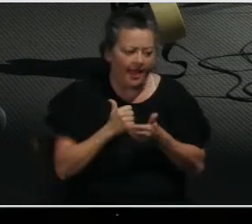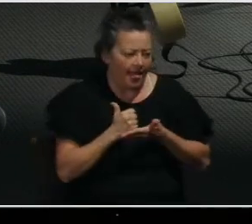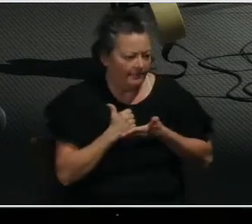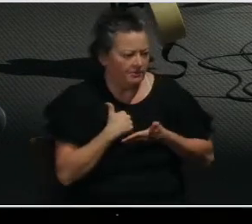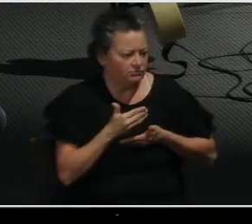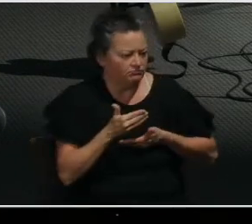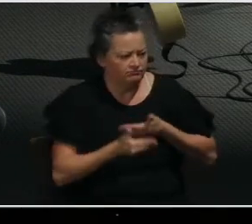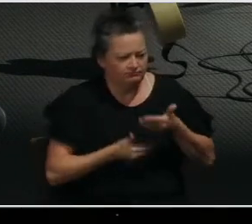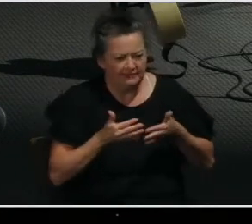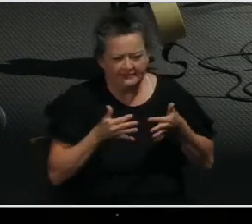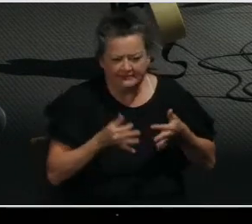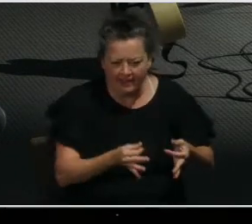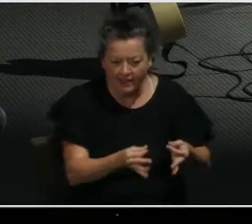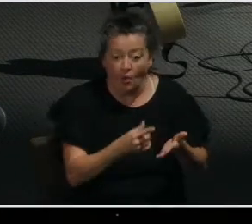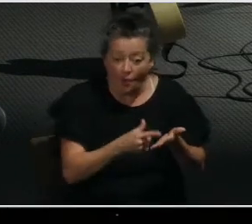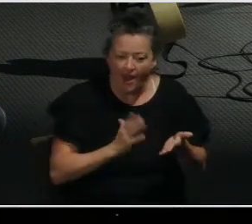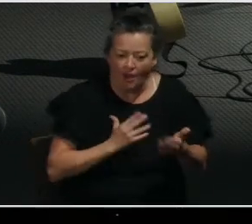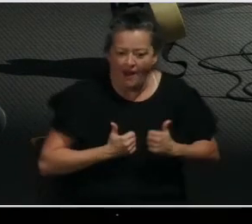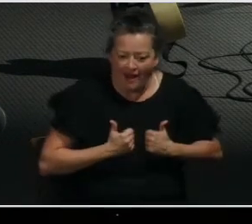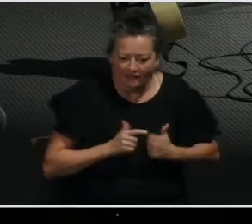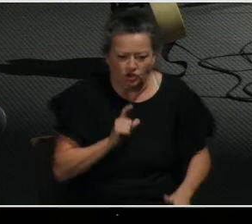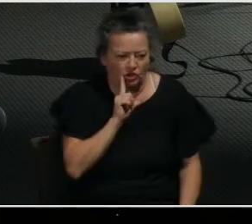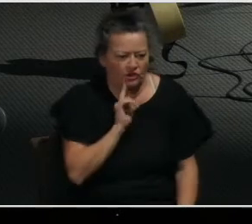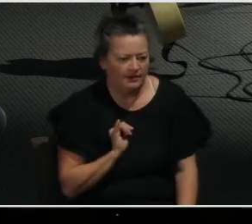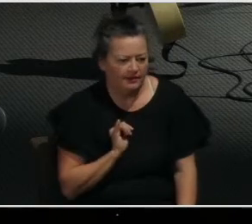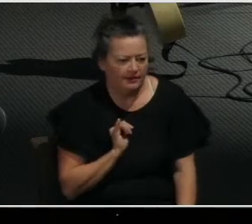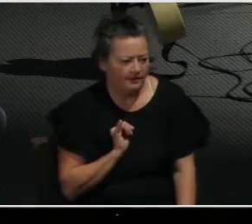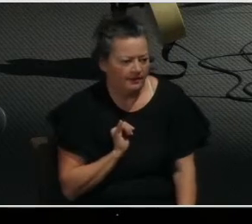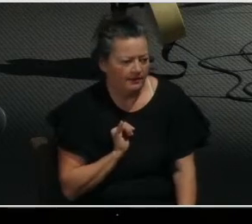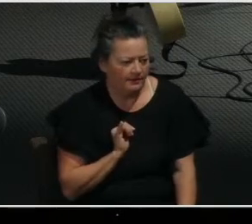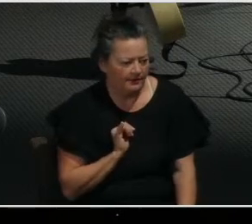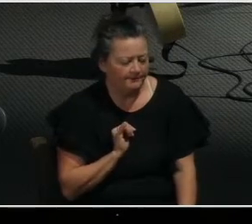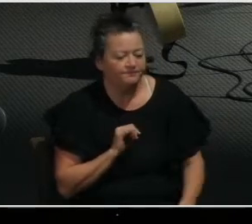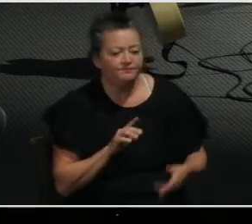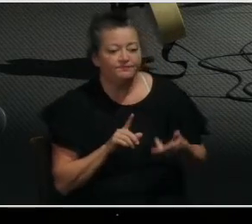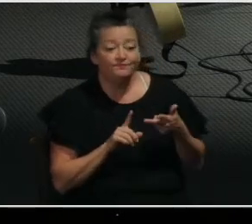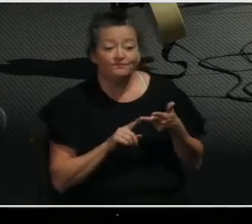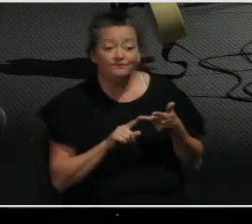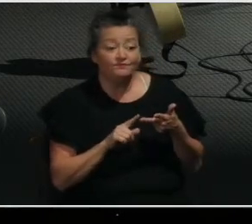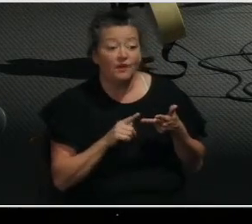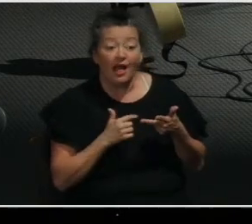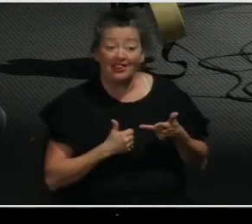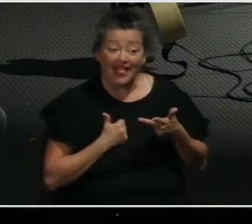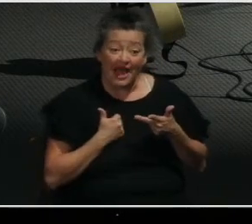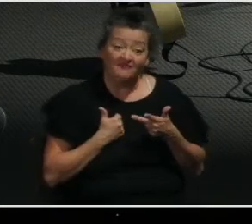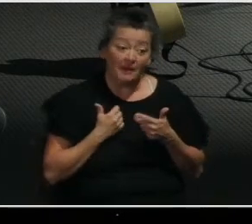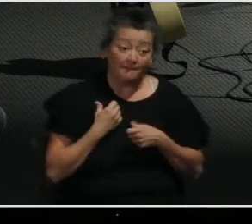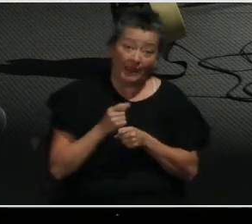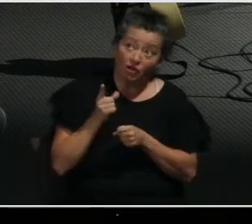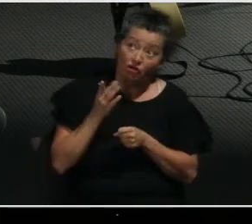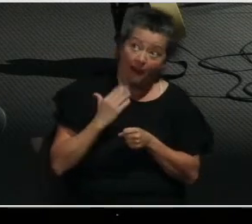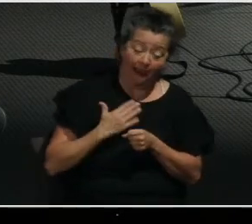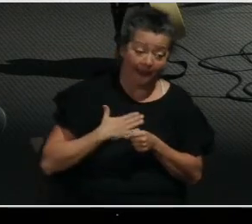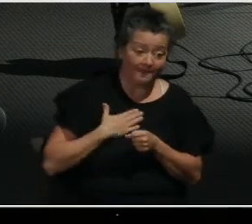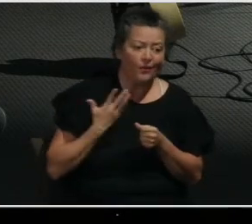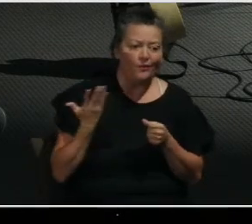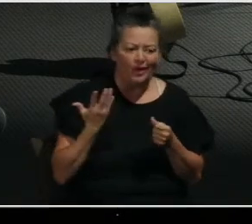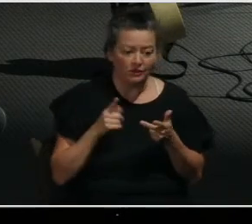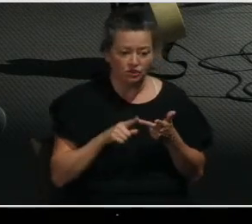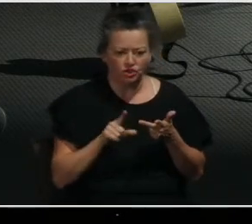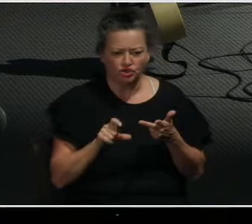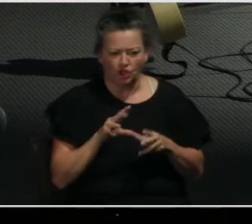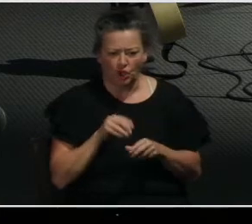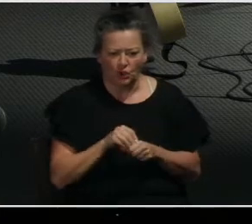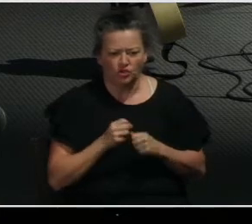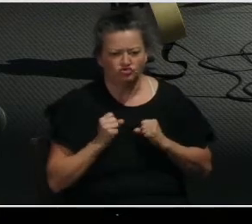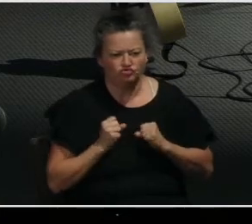What else does a life pleasing to God involve? Number three, strength. Strength with all power according